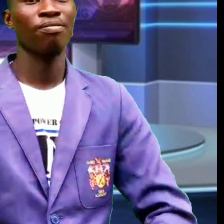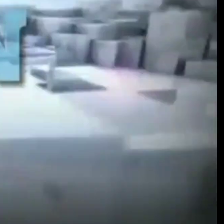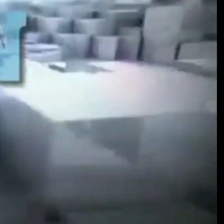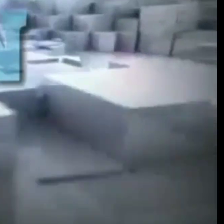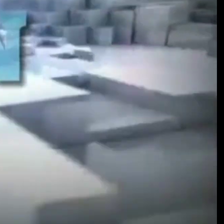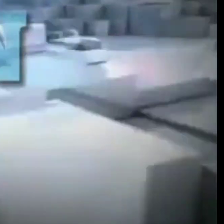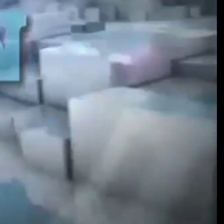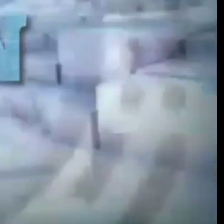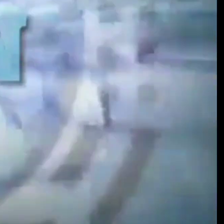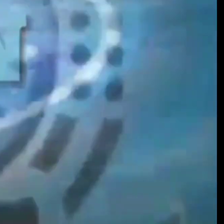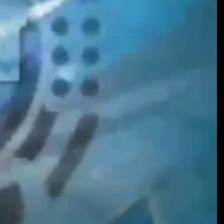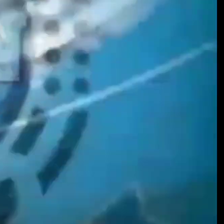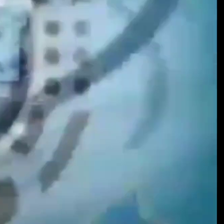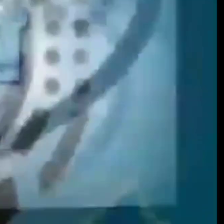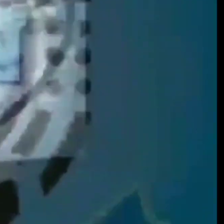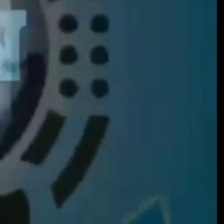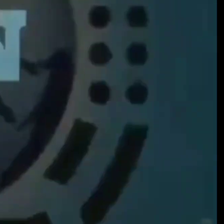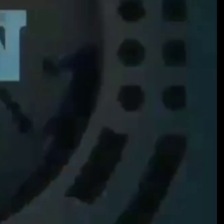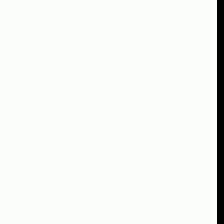so so so so